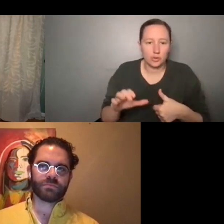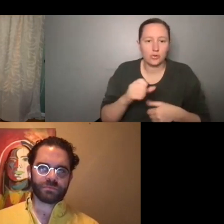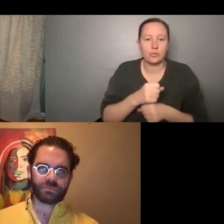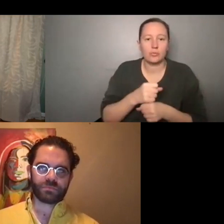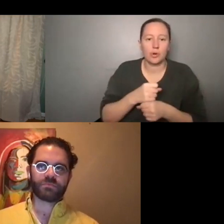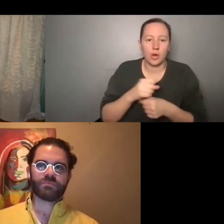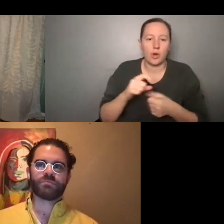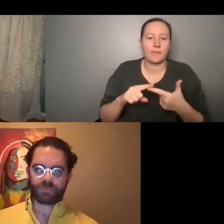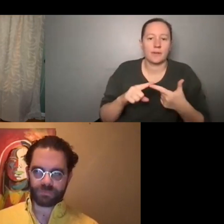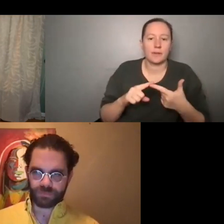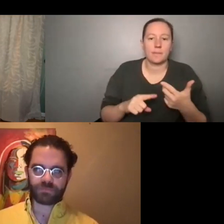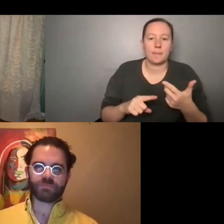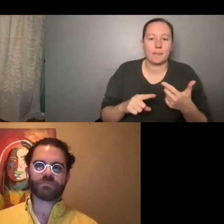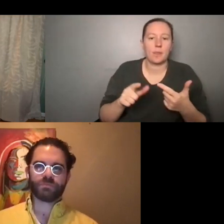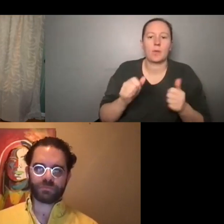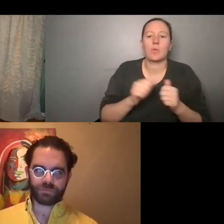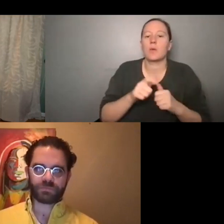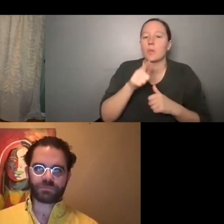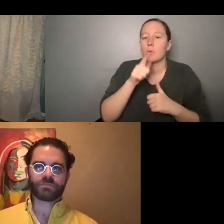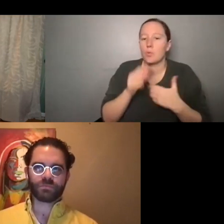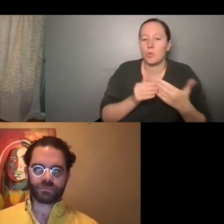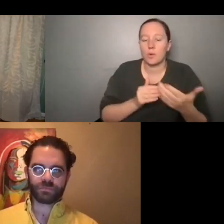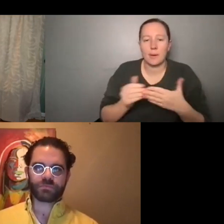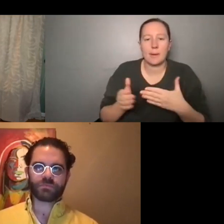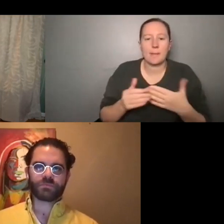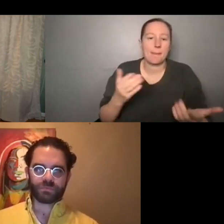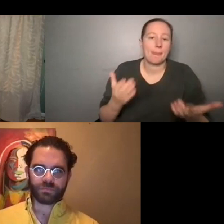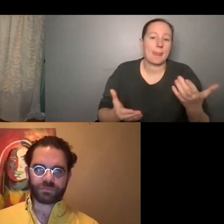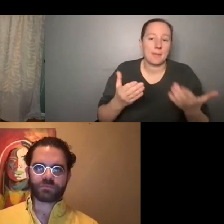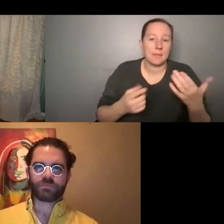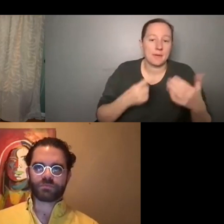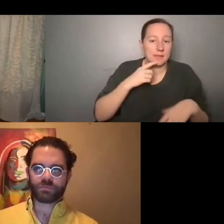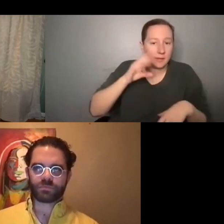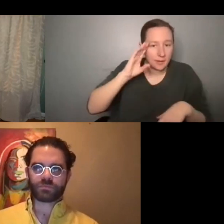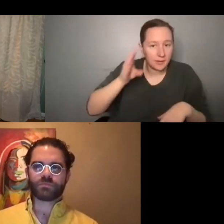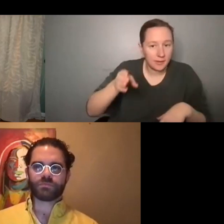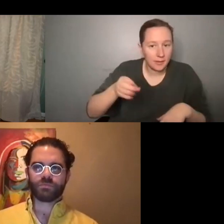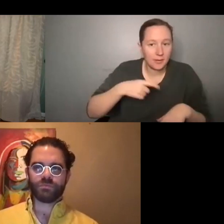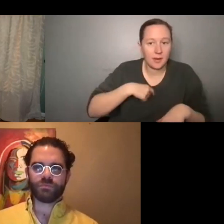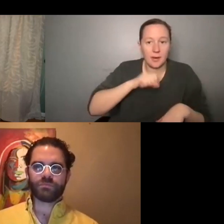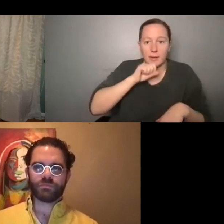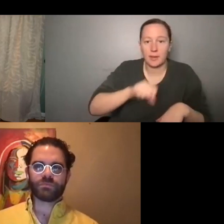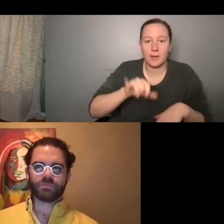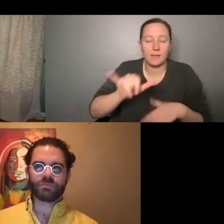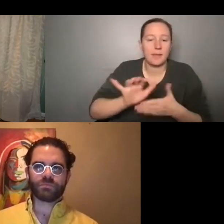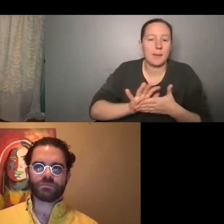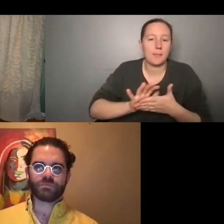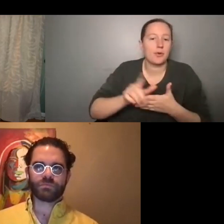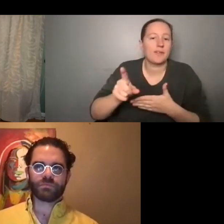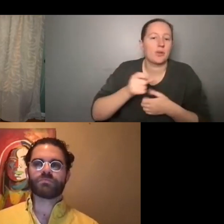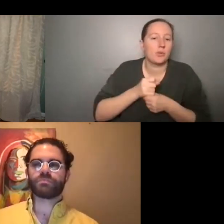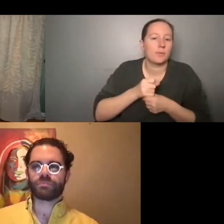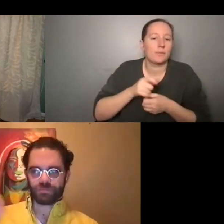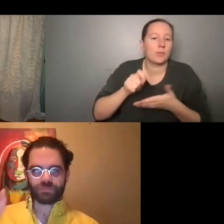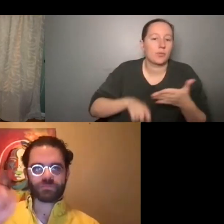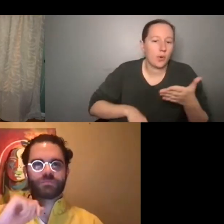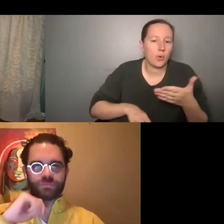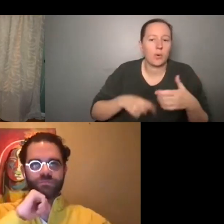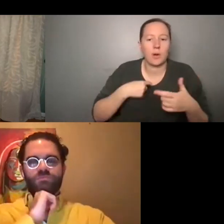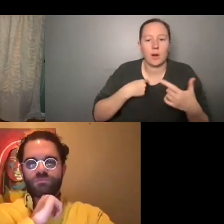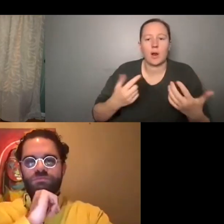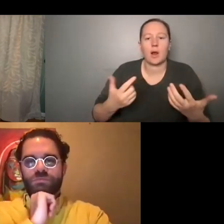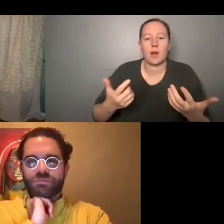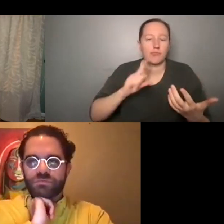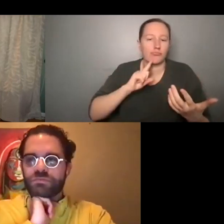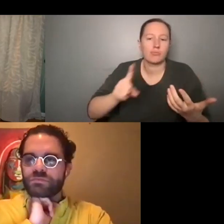um, with whoever, you know, maybe say, Hey, I love this movie that you did. Um, and I just,